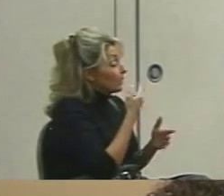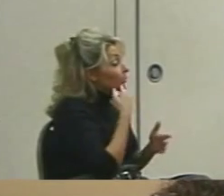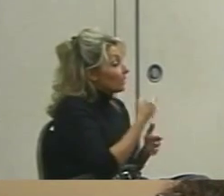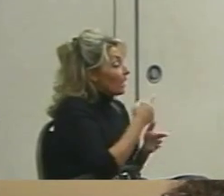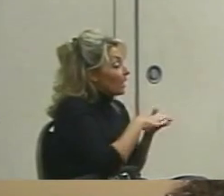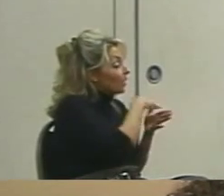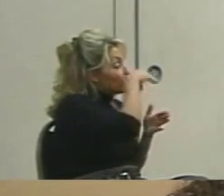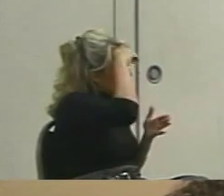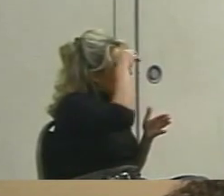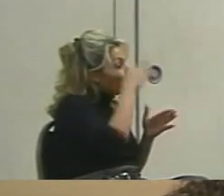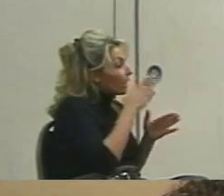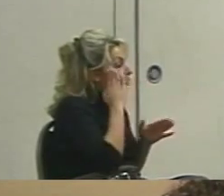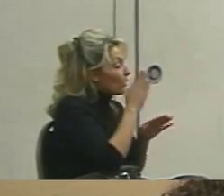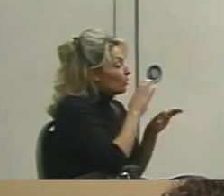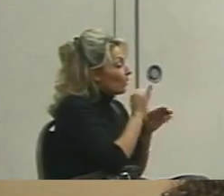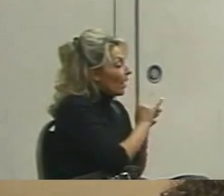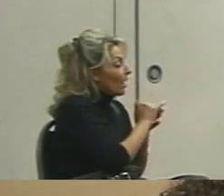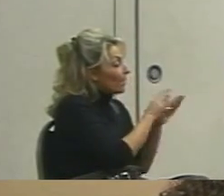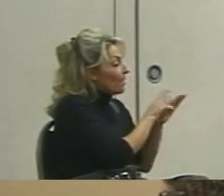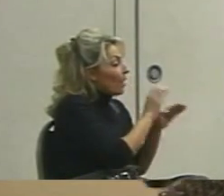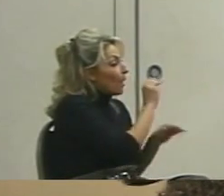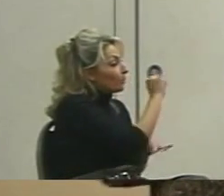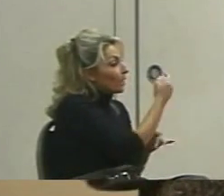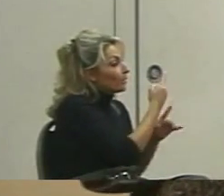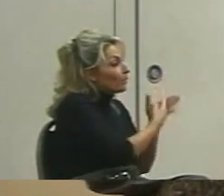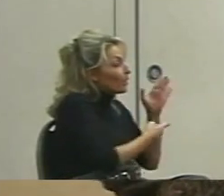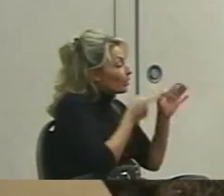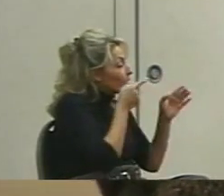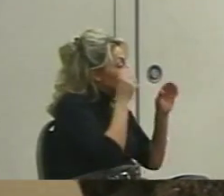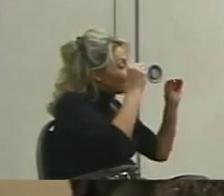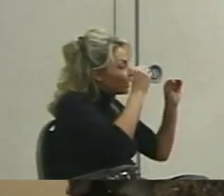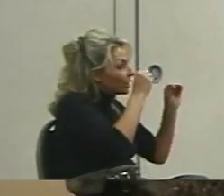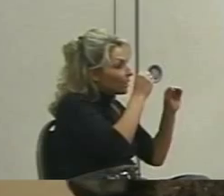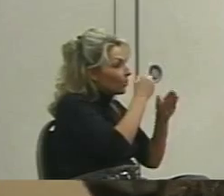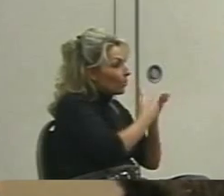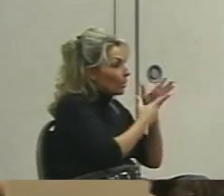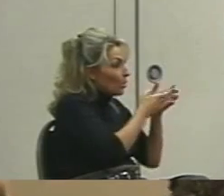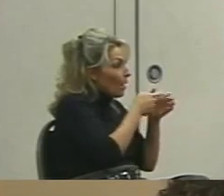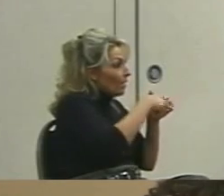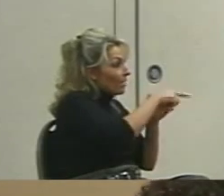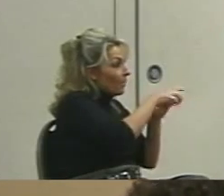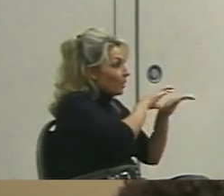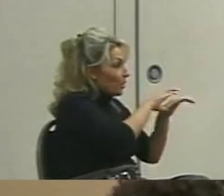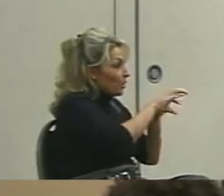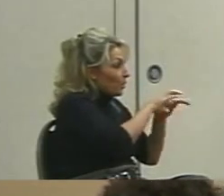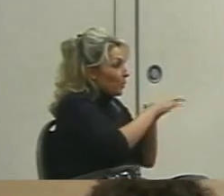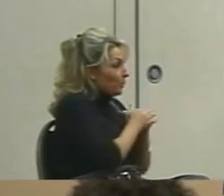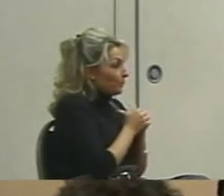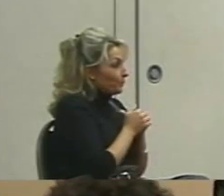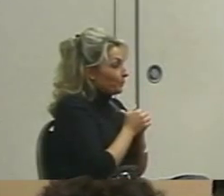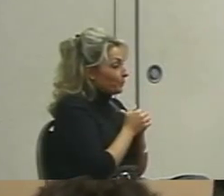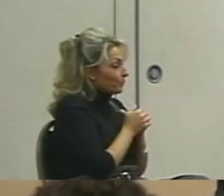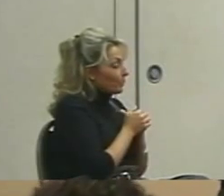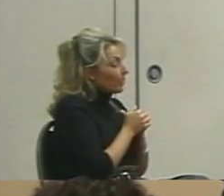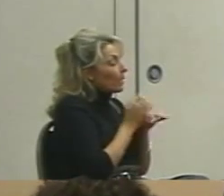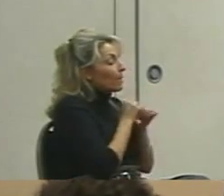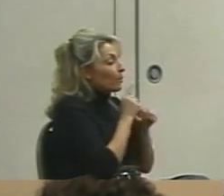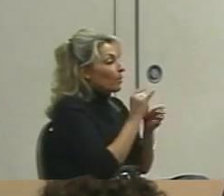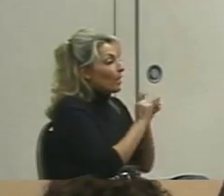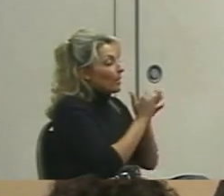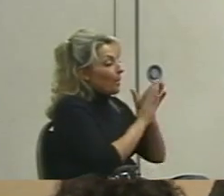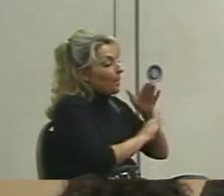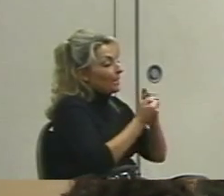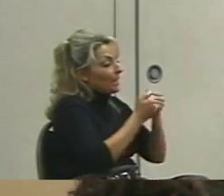behavioral objective is what we're teaching. So what do you want them to do? Be sure that the baseline rates are used to set your criteria.